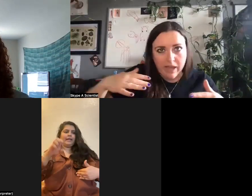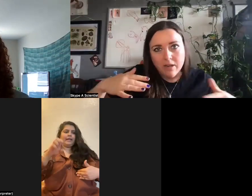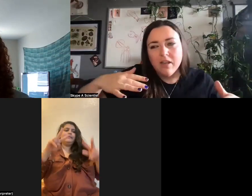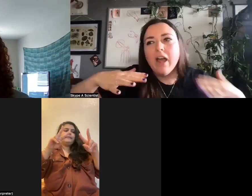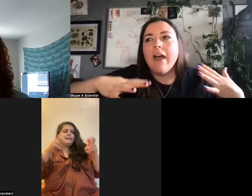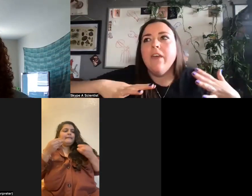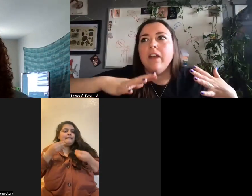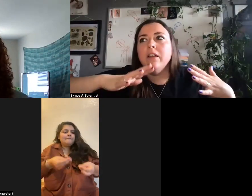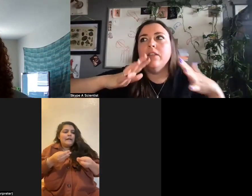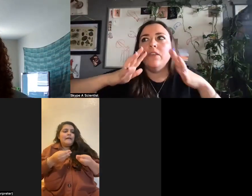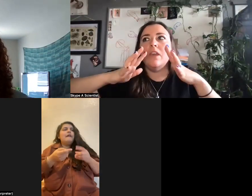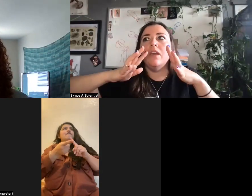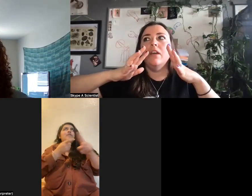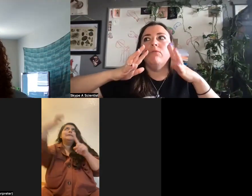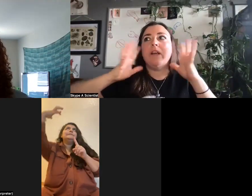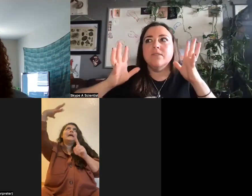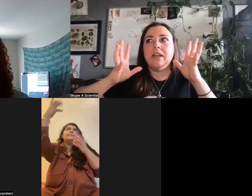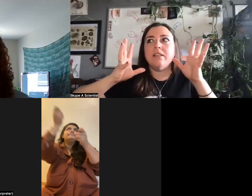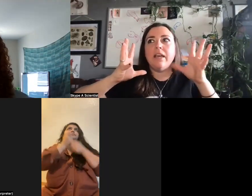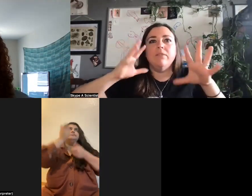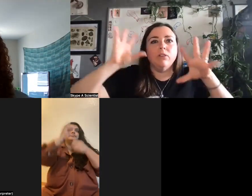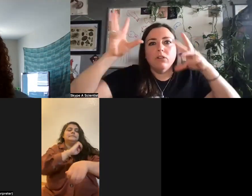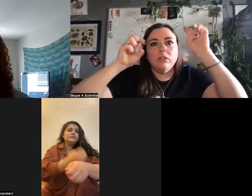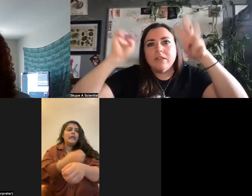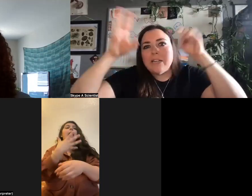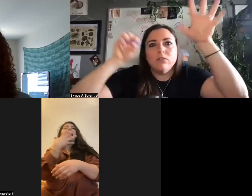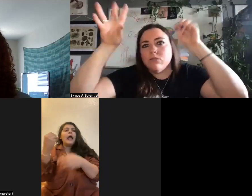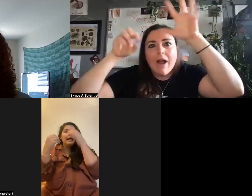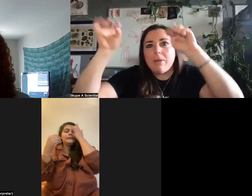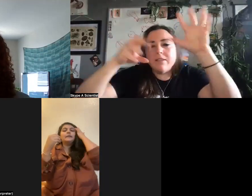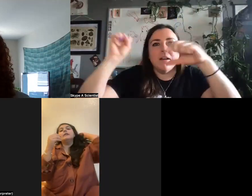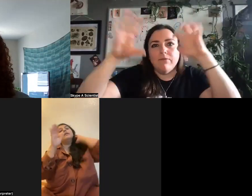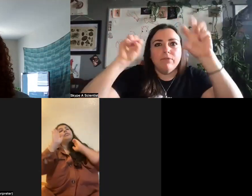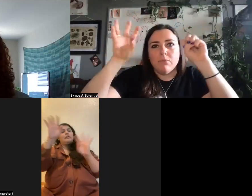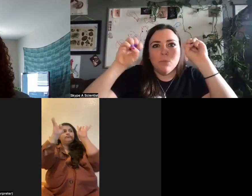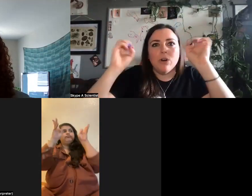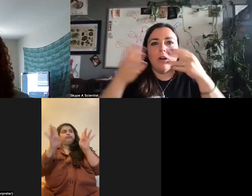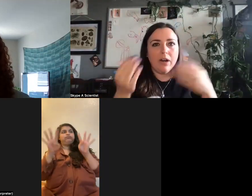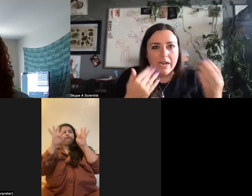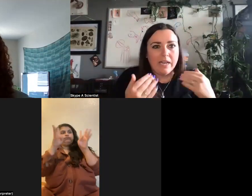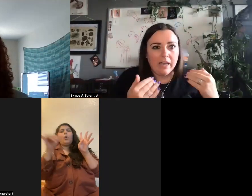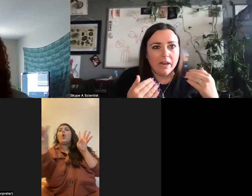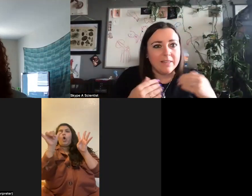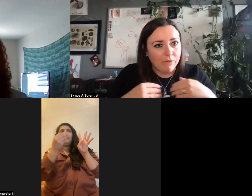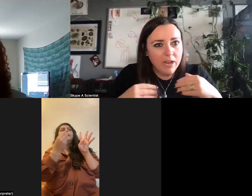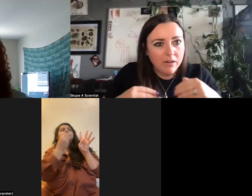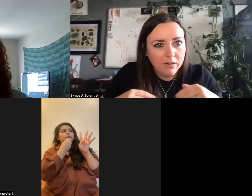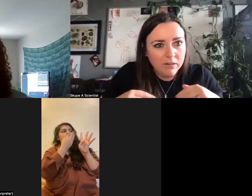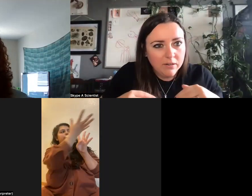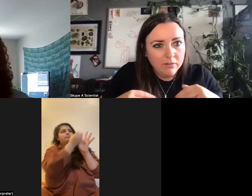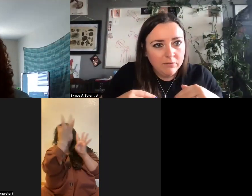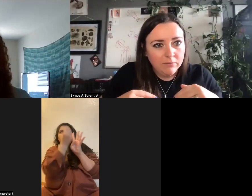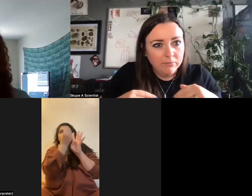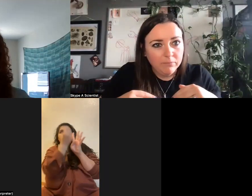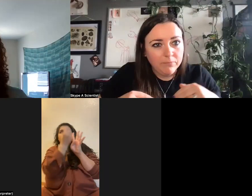sunlight. And then the rest of it is like their little tentacles grabbing stuff from the water and eating it. Is that right?